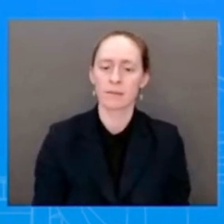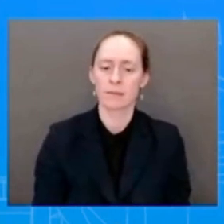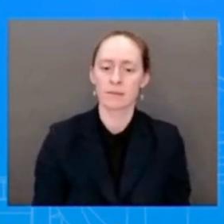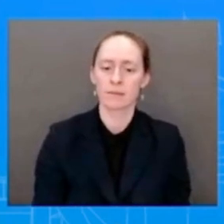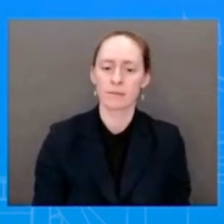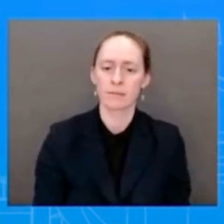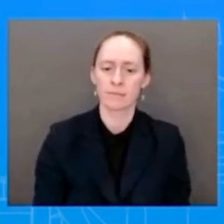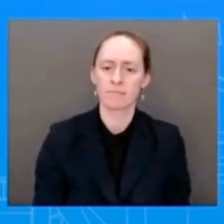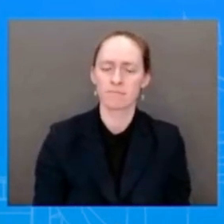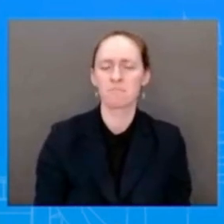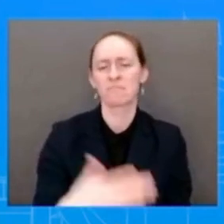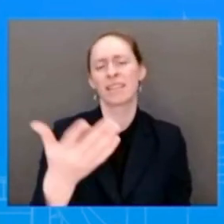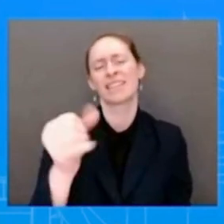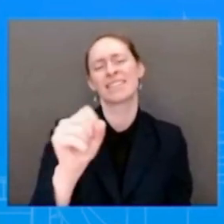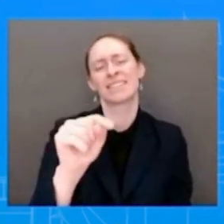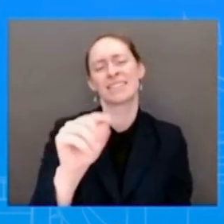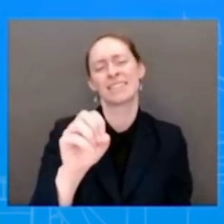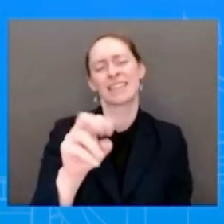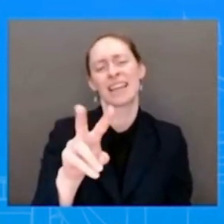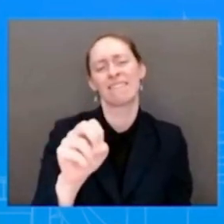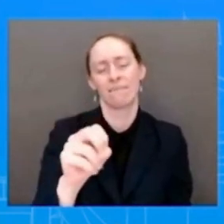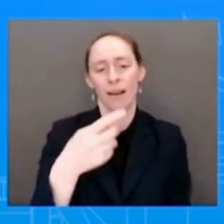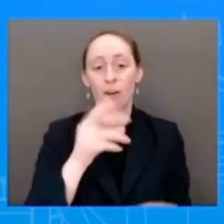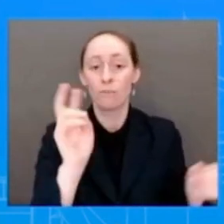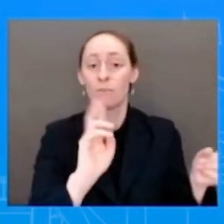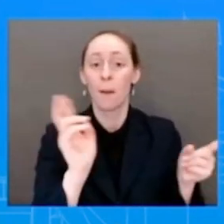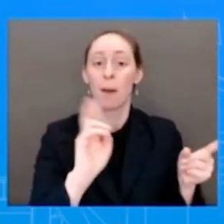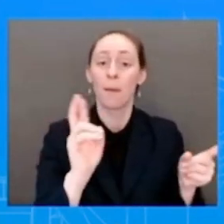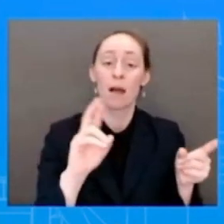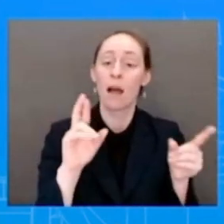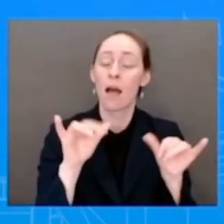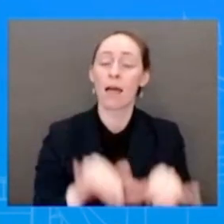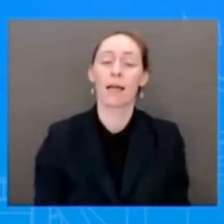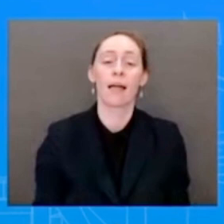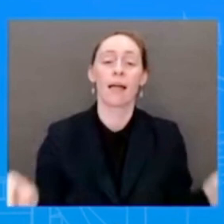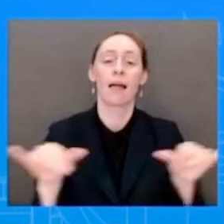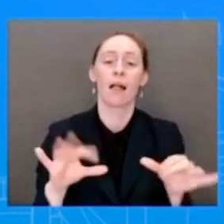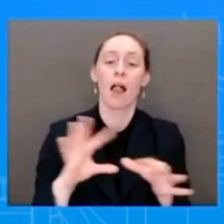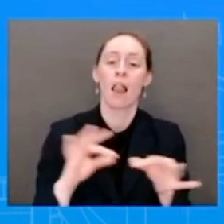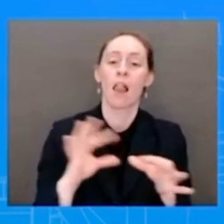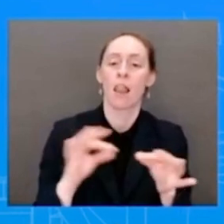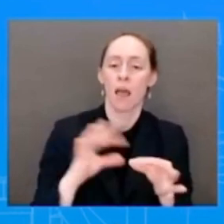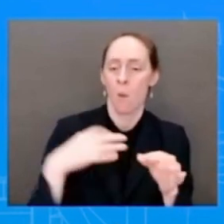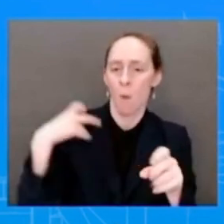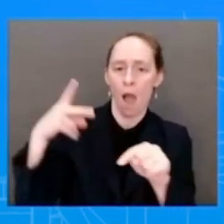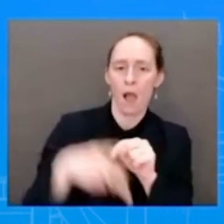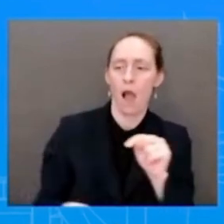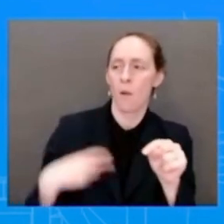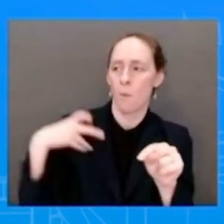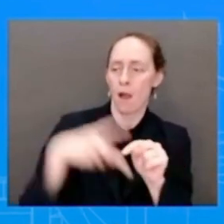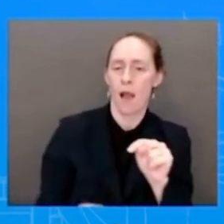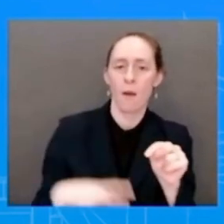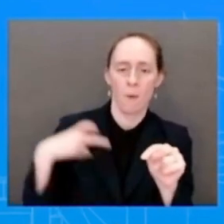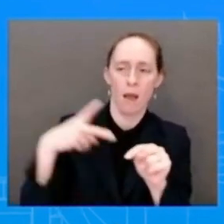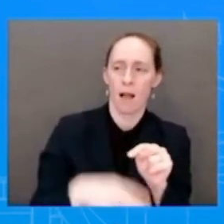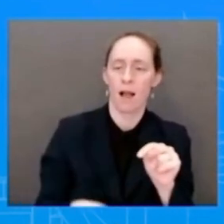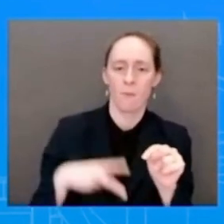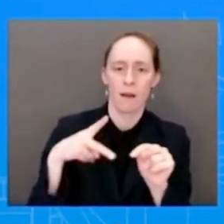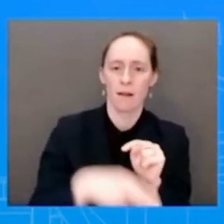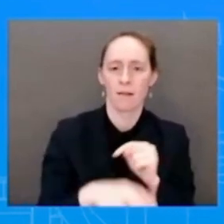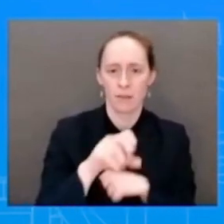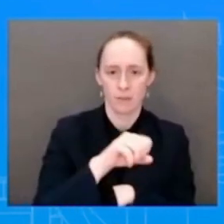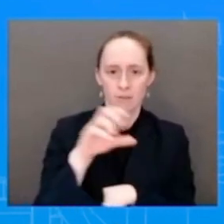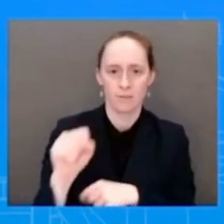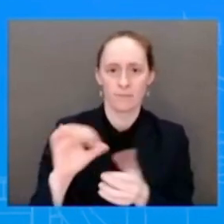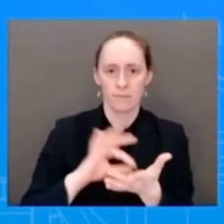that they want to cut Social Security, right, which is something that taxpayers pay into. And we believe that the